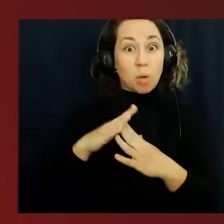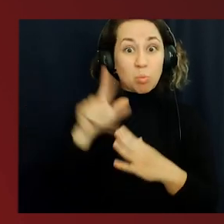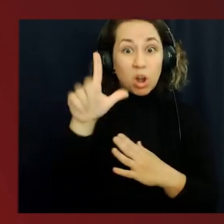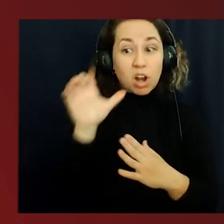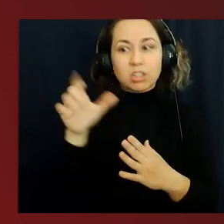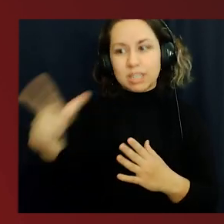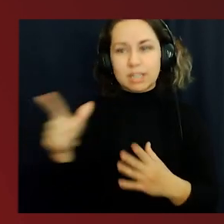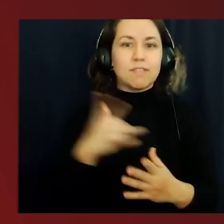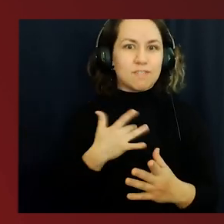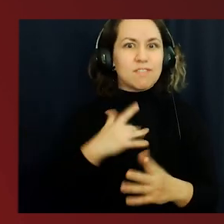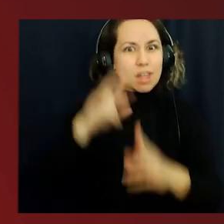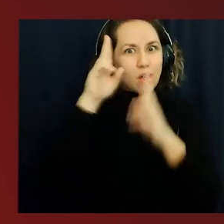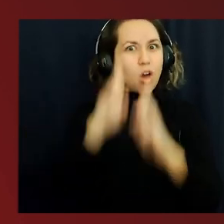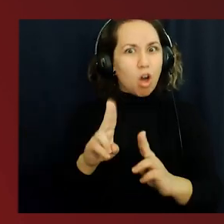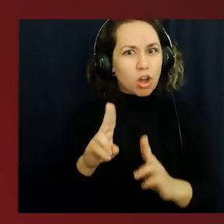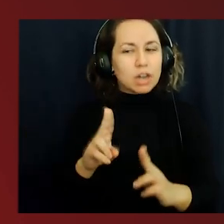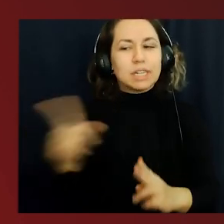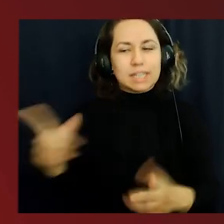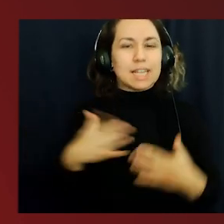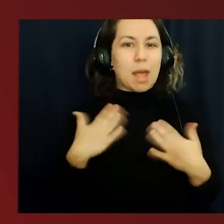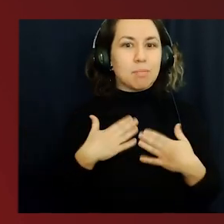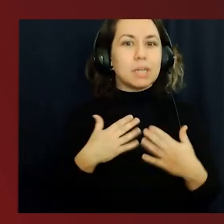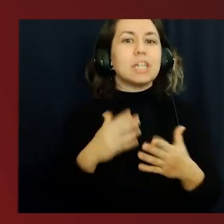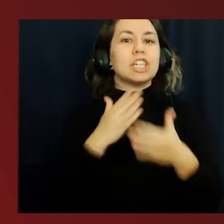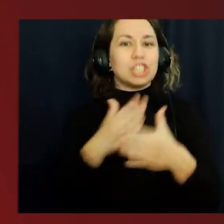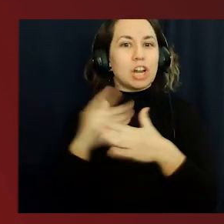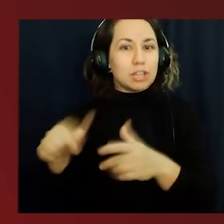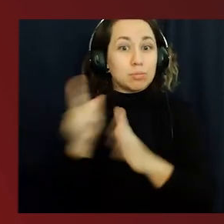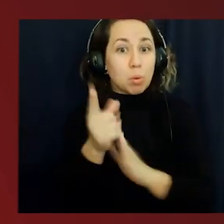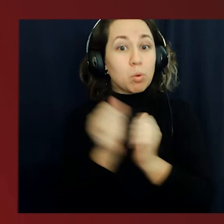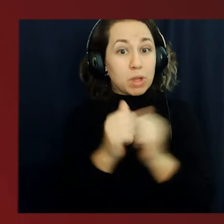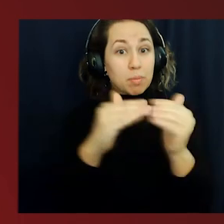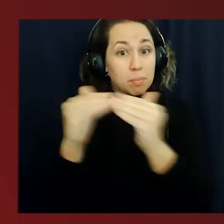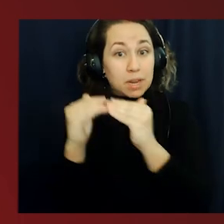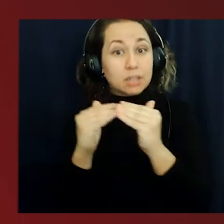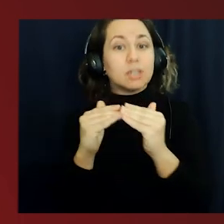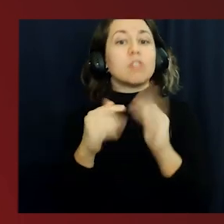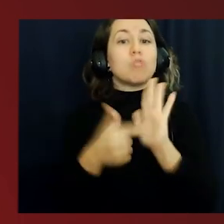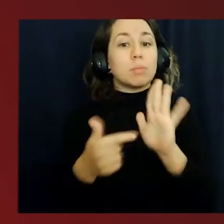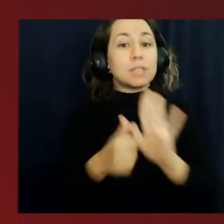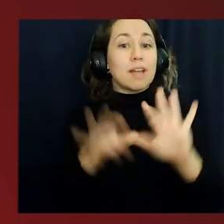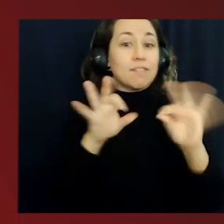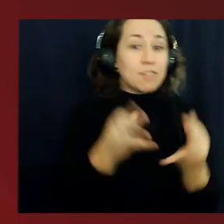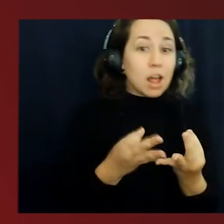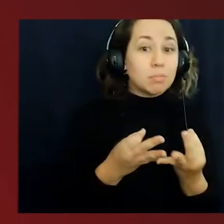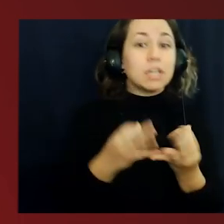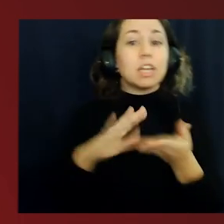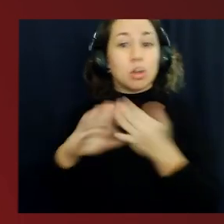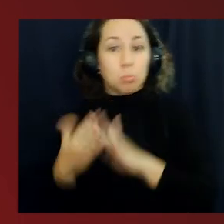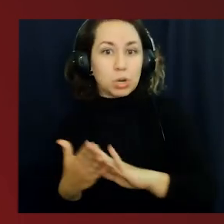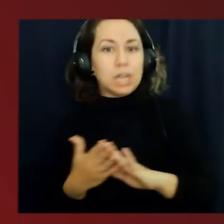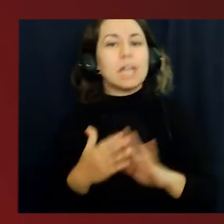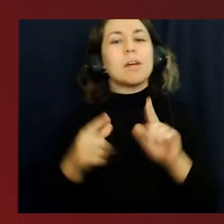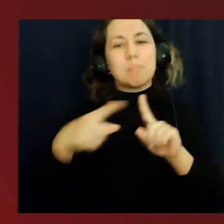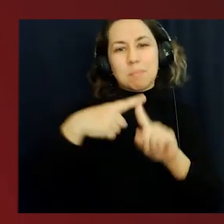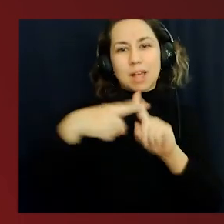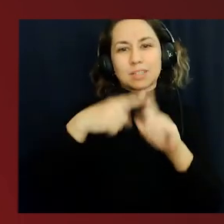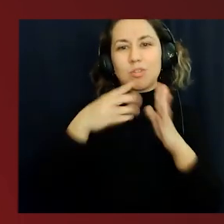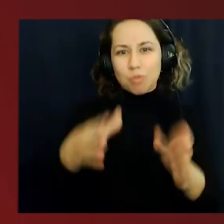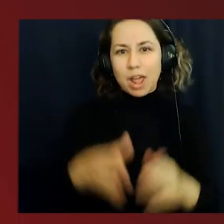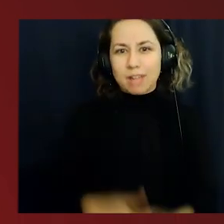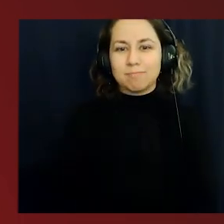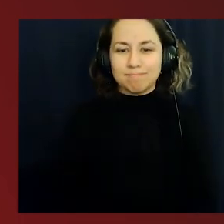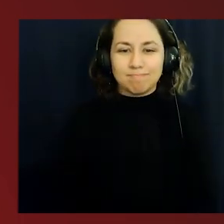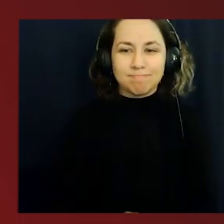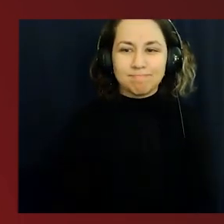Being part of the Top 100 is a great honor for him. He's happy to share this moment with his peers and represent his family, community, and school